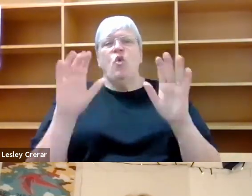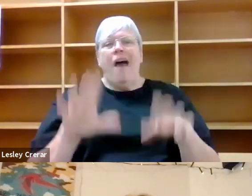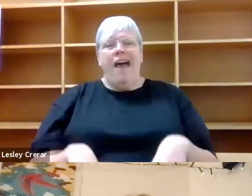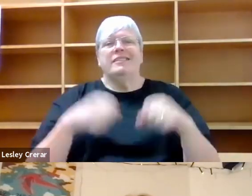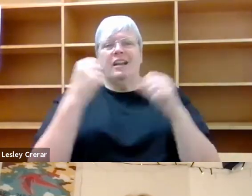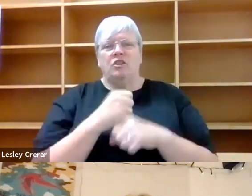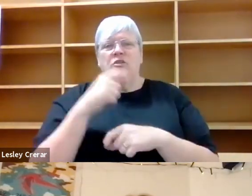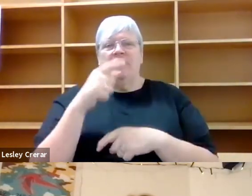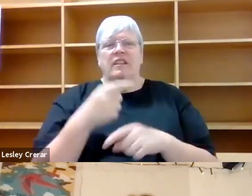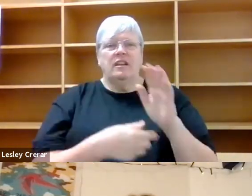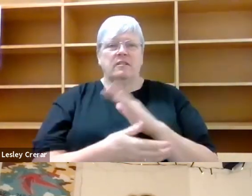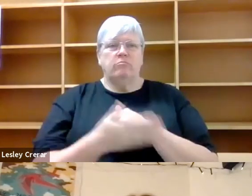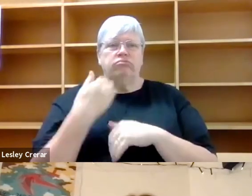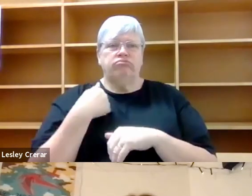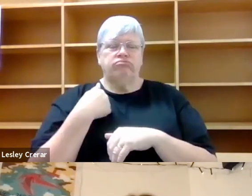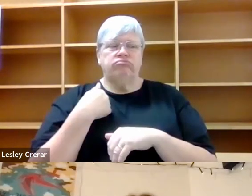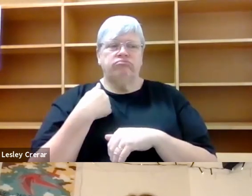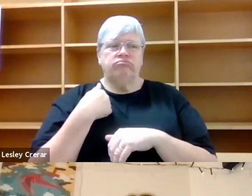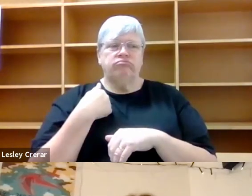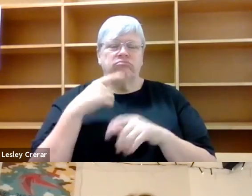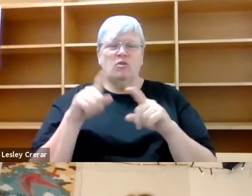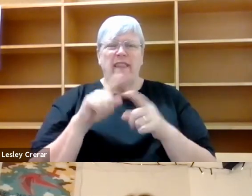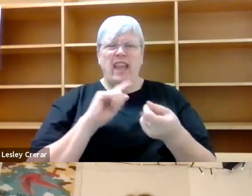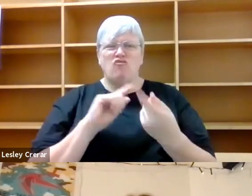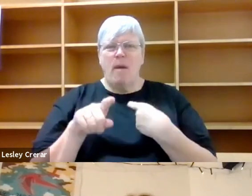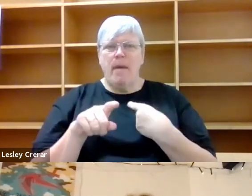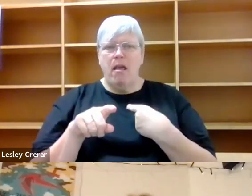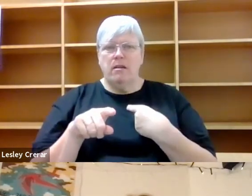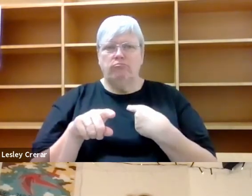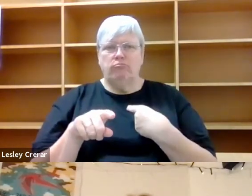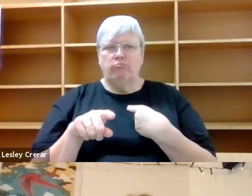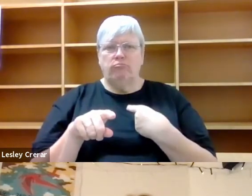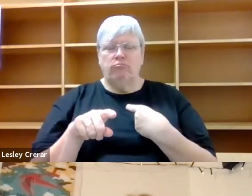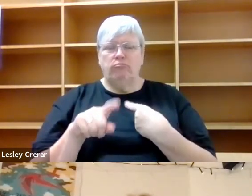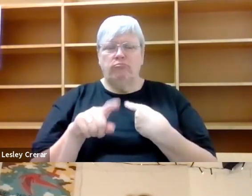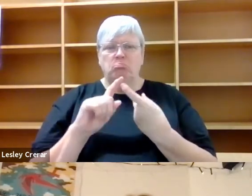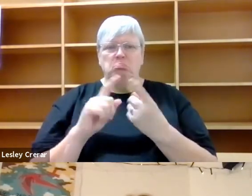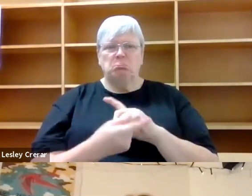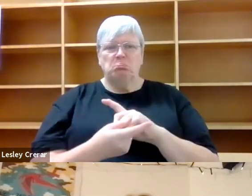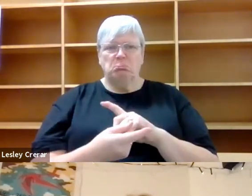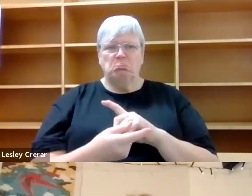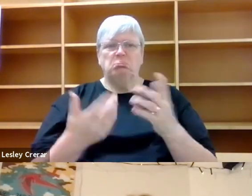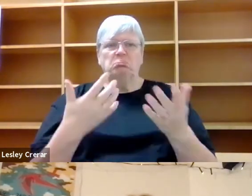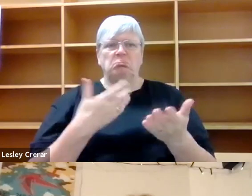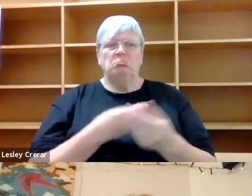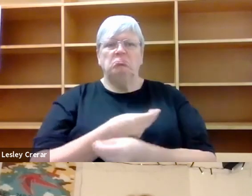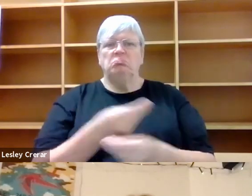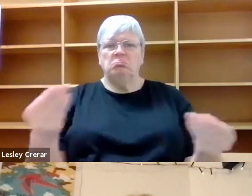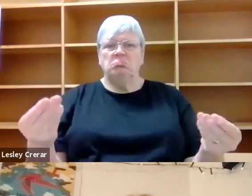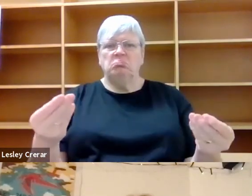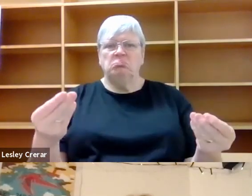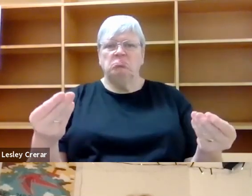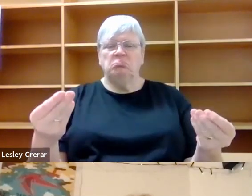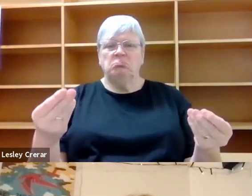I think, as a little bit of a rebellion during my doctorate. Um, and that was so, you know, I ended up with these huge passages in my